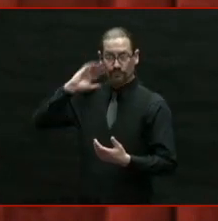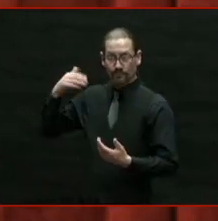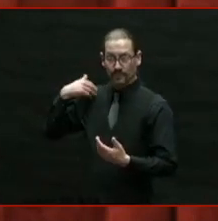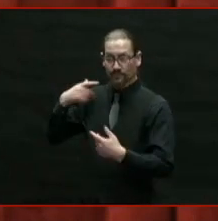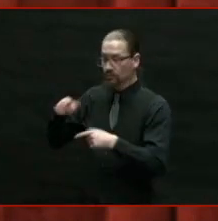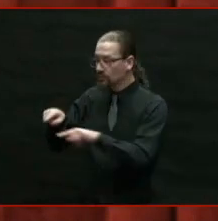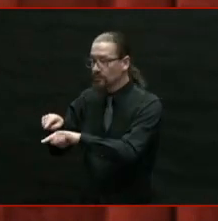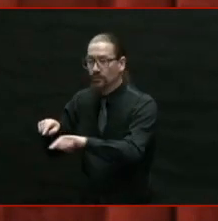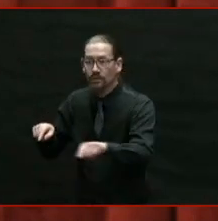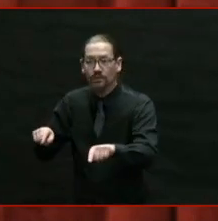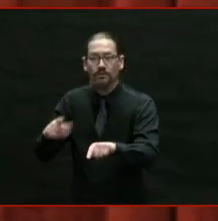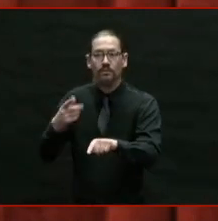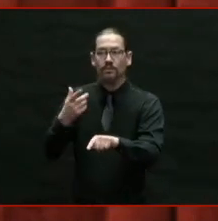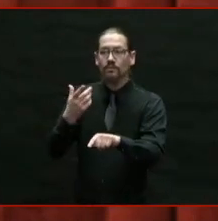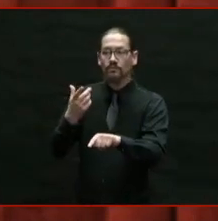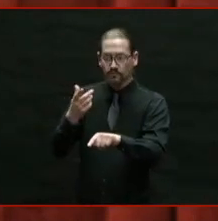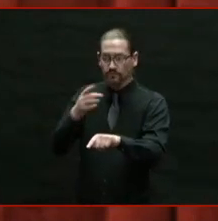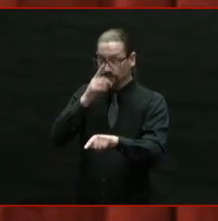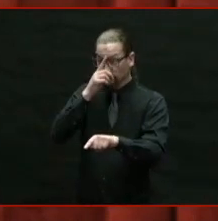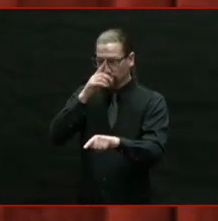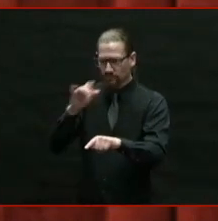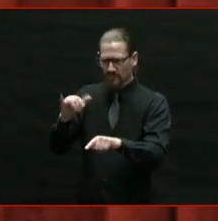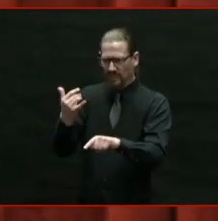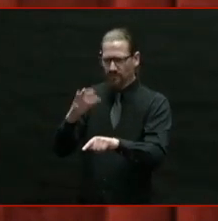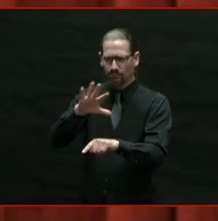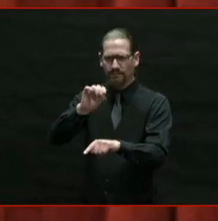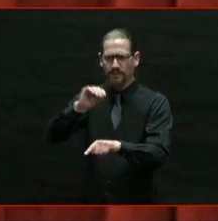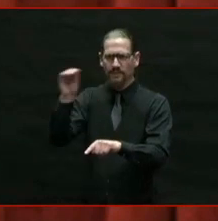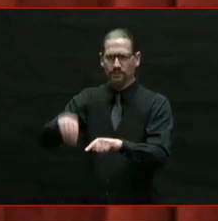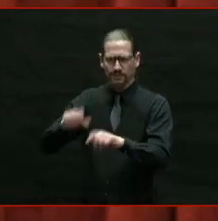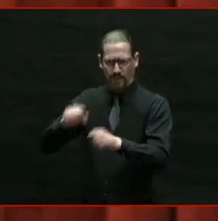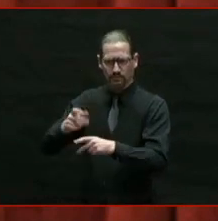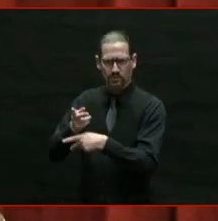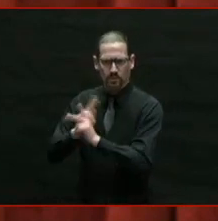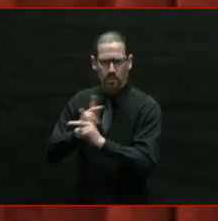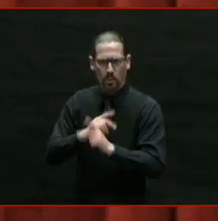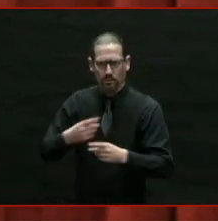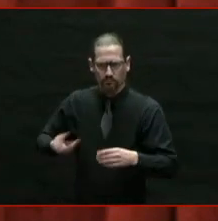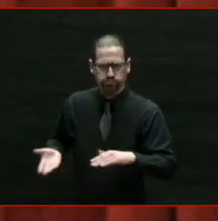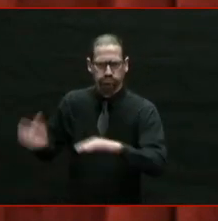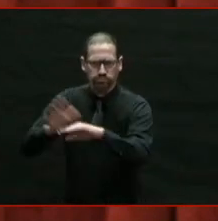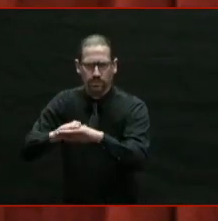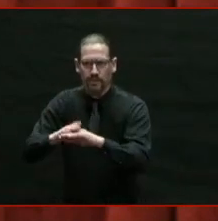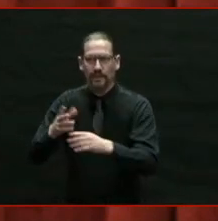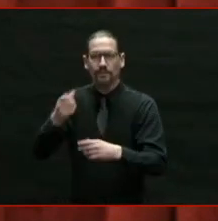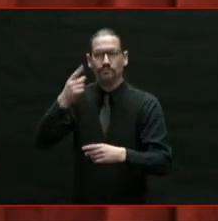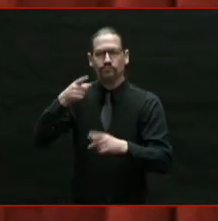more than half have gone to minority and women-owned businesses.